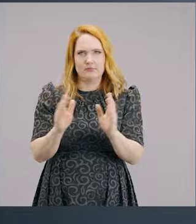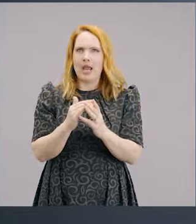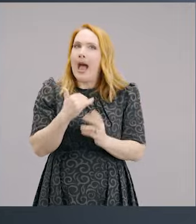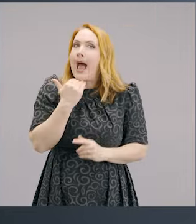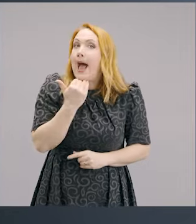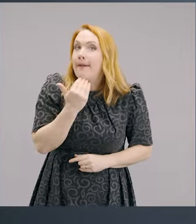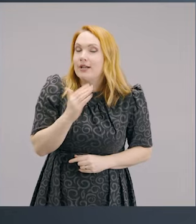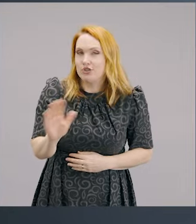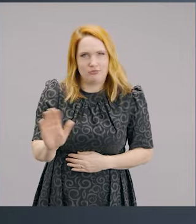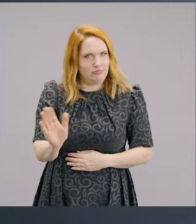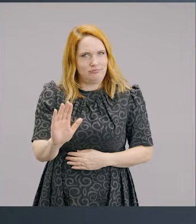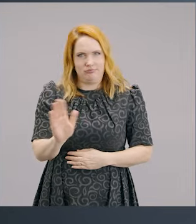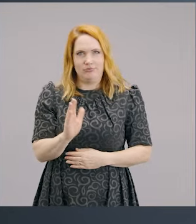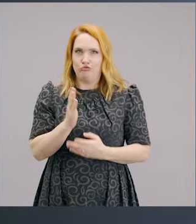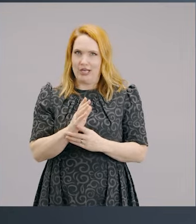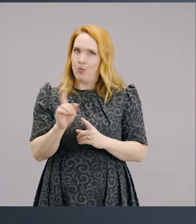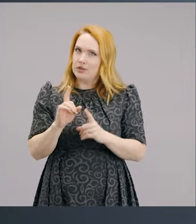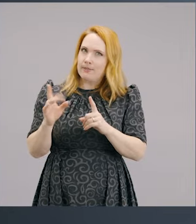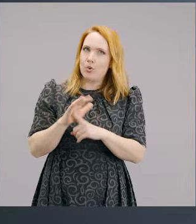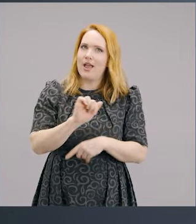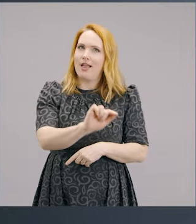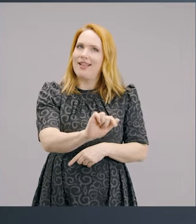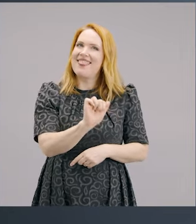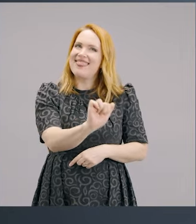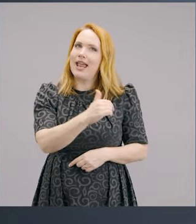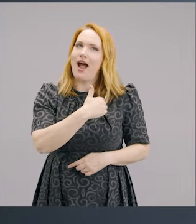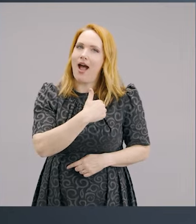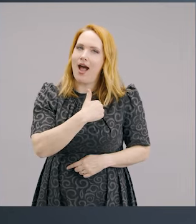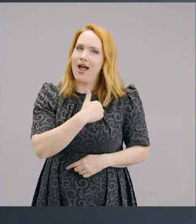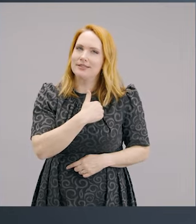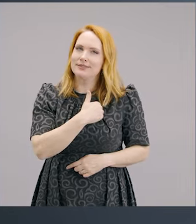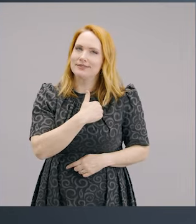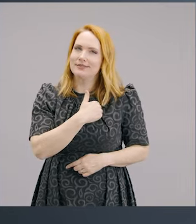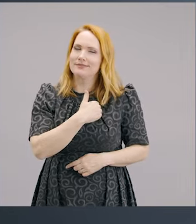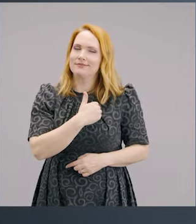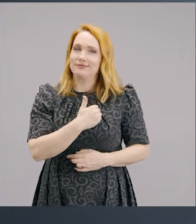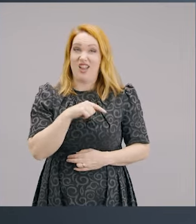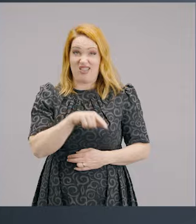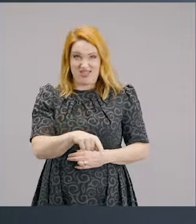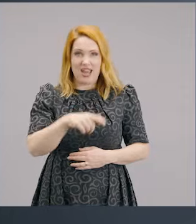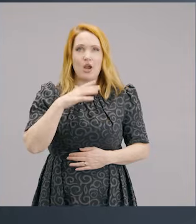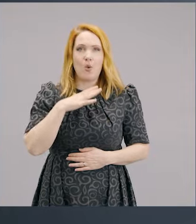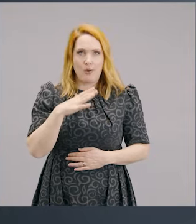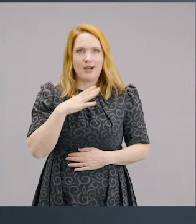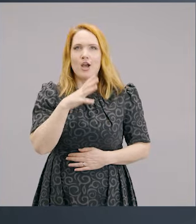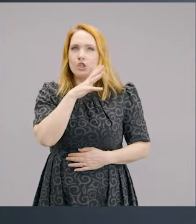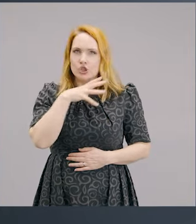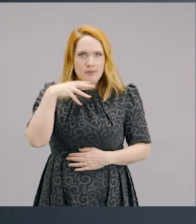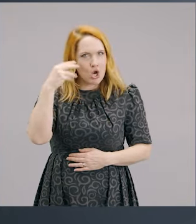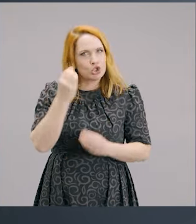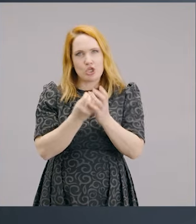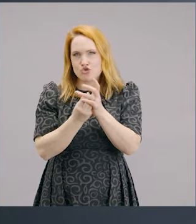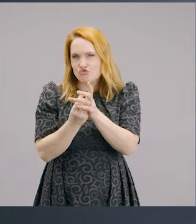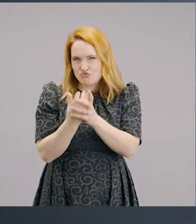it's not about the amount, it's about what is going on in that person's heart. And that woman would have